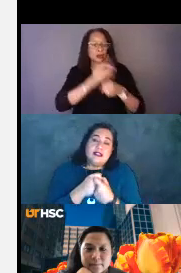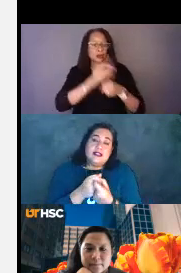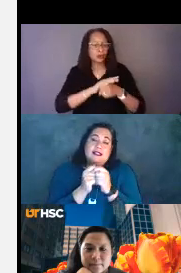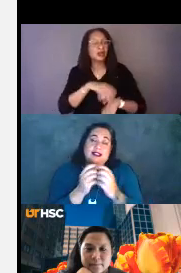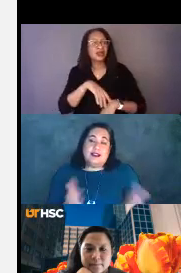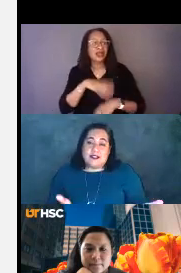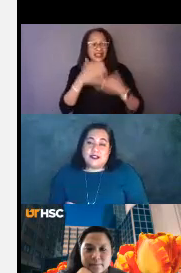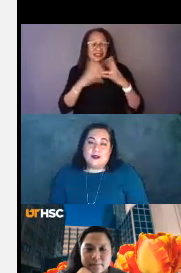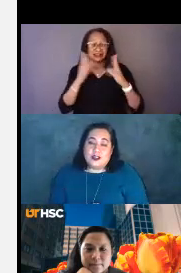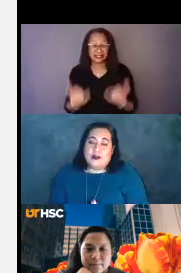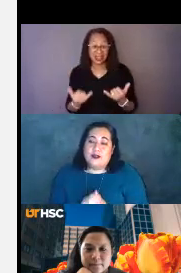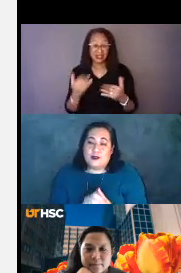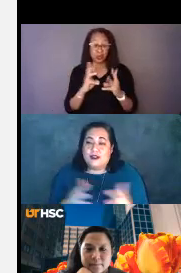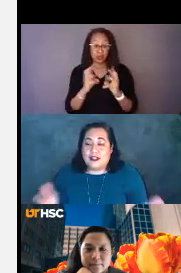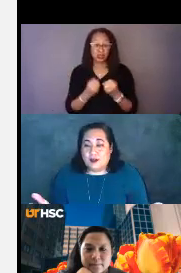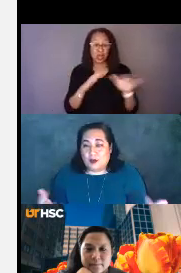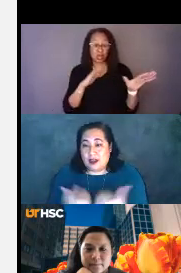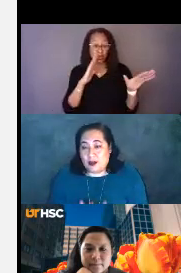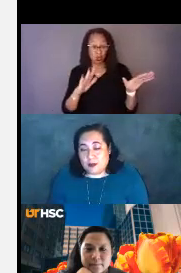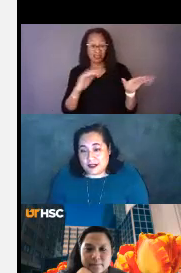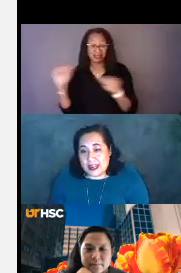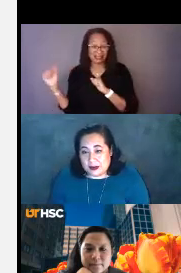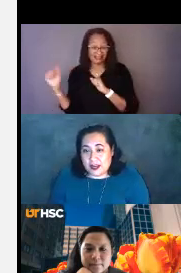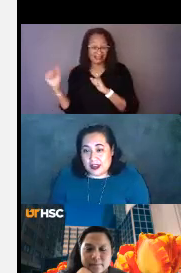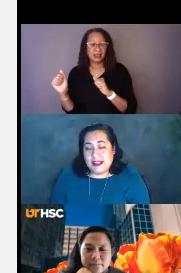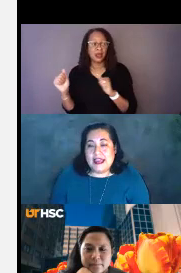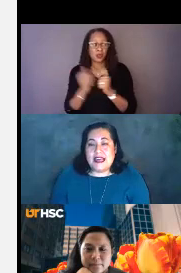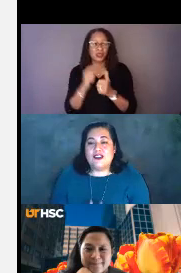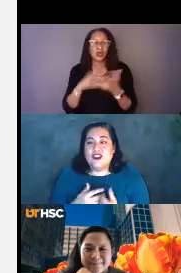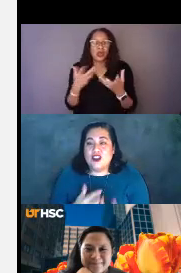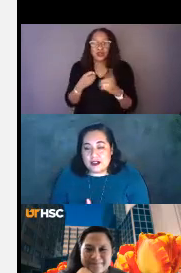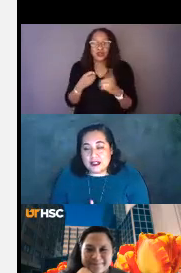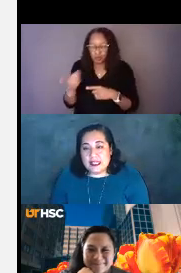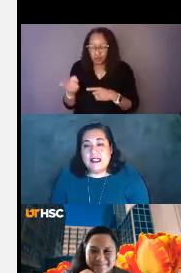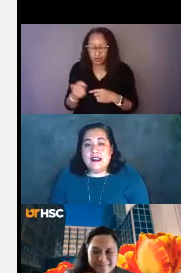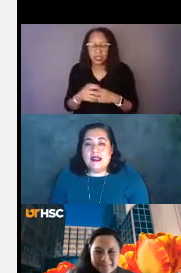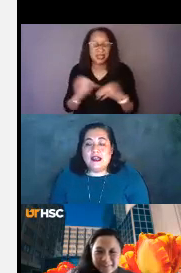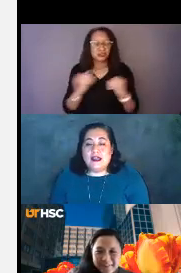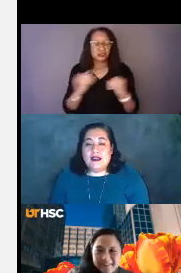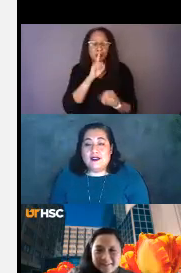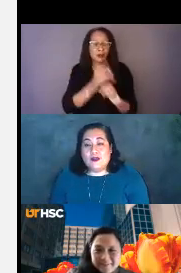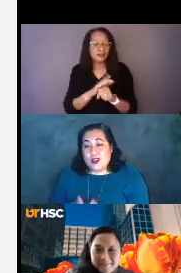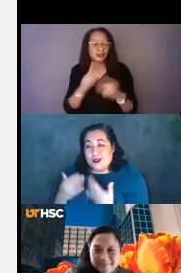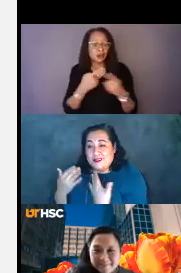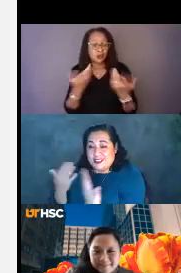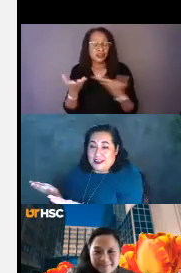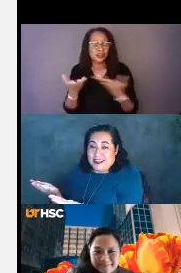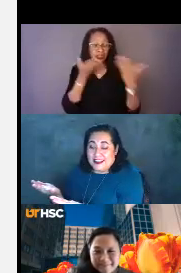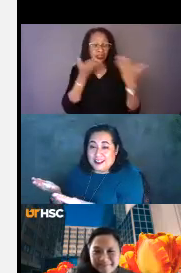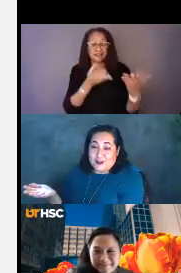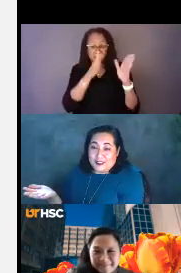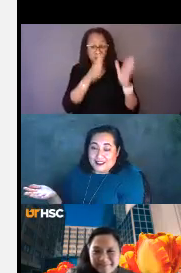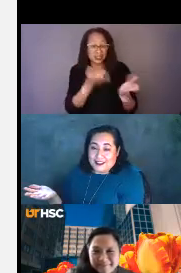guarantee that the end of today's workshop, you will leave with what I hope is a takeaway. And there's no guarantee when you give somebody